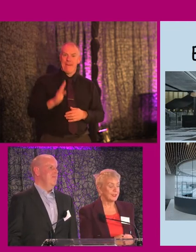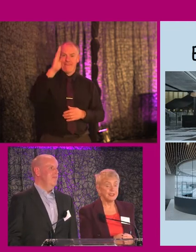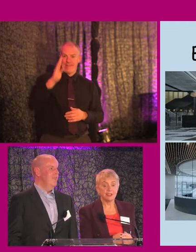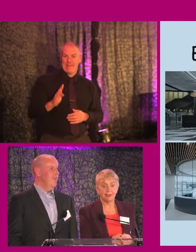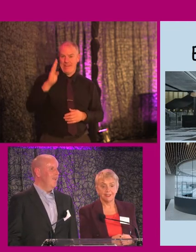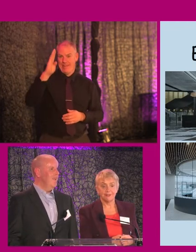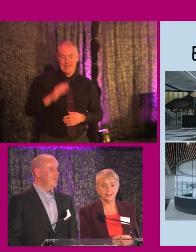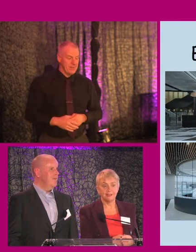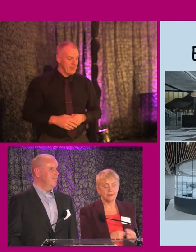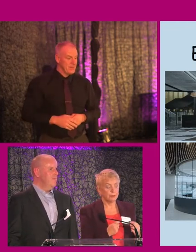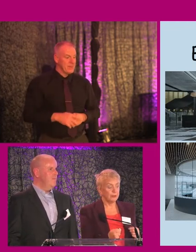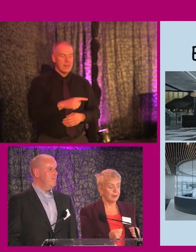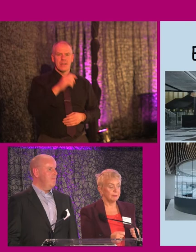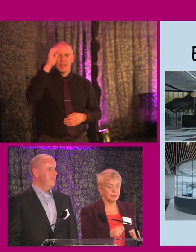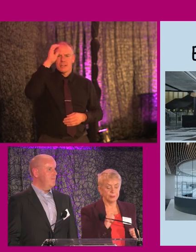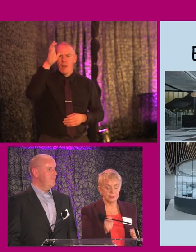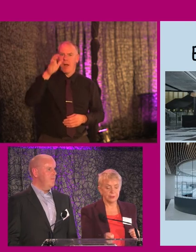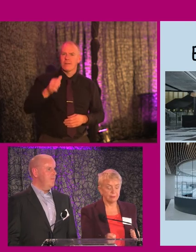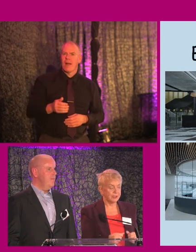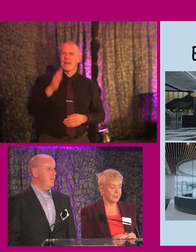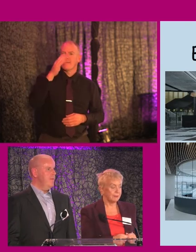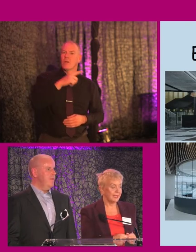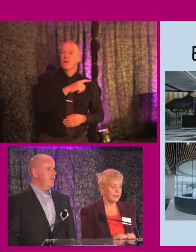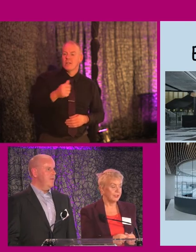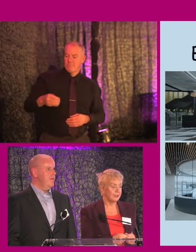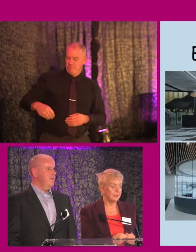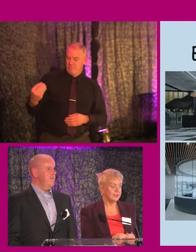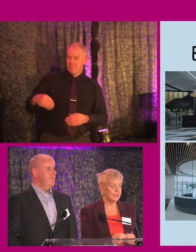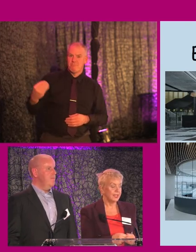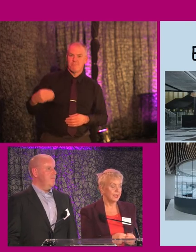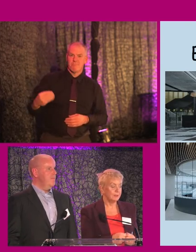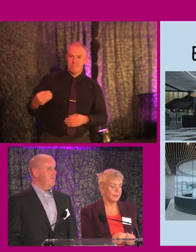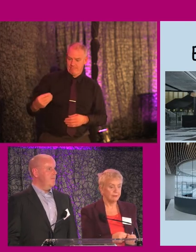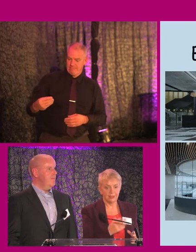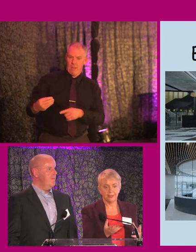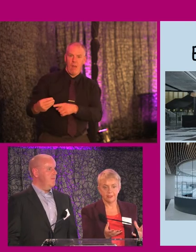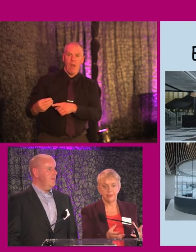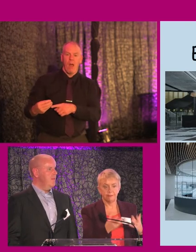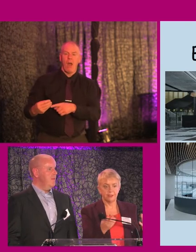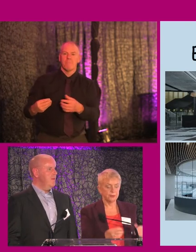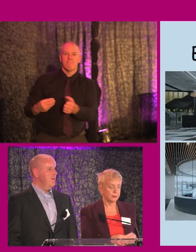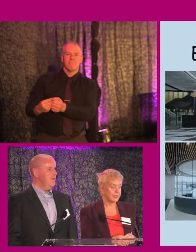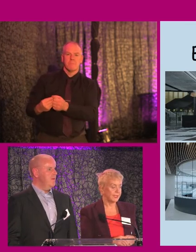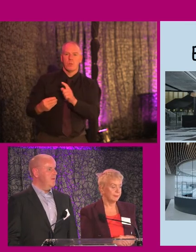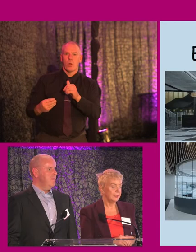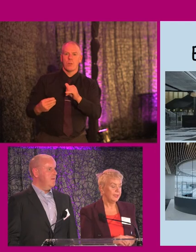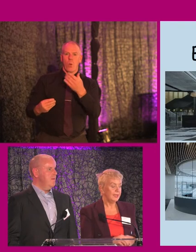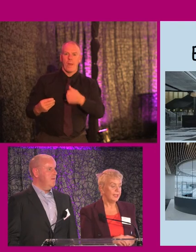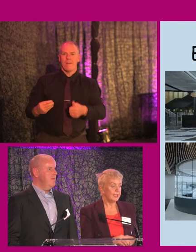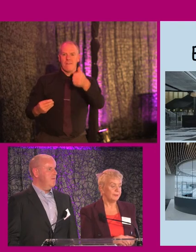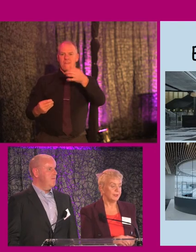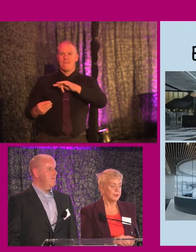So these are smart lifts, and these are programmable. So when Tony patches his badge on the lift, it recognizes him and it knows where to take him.